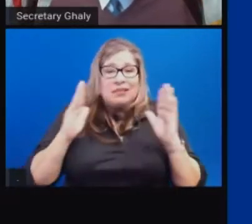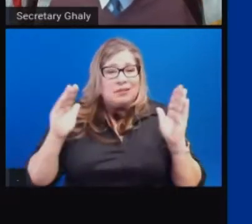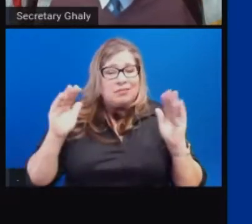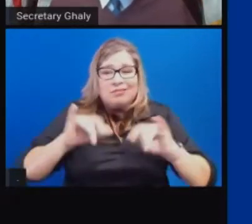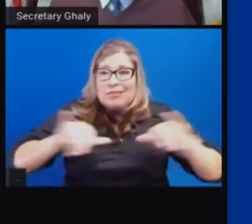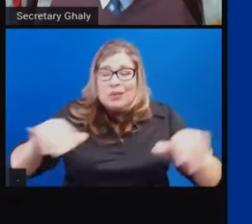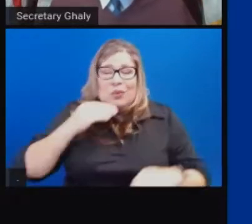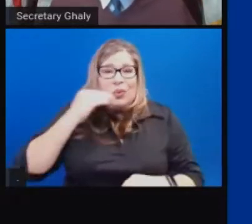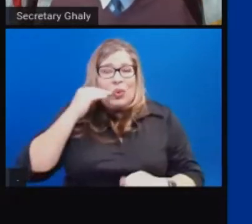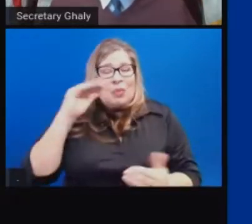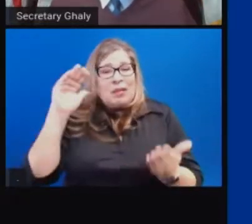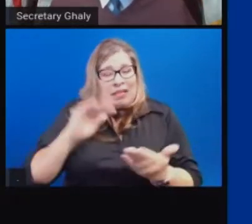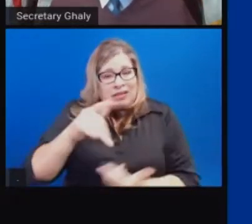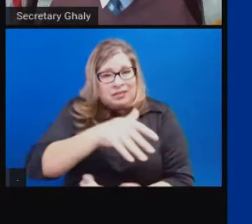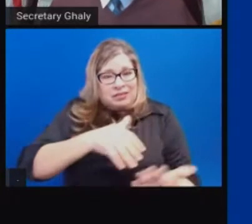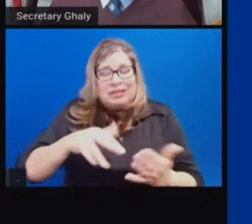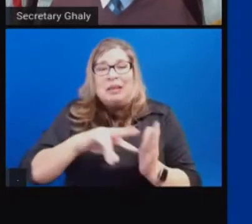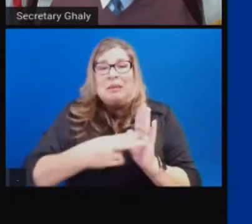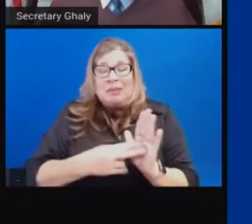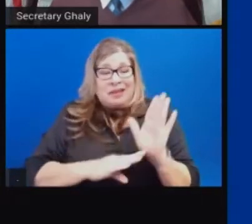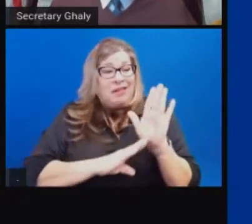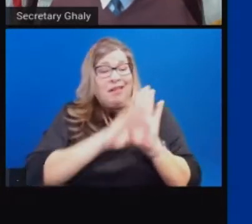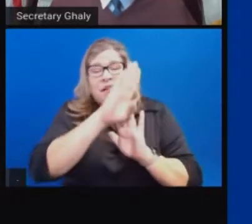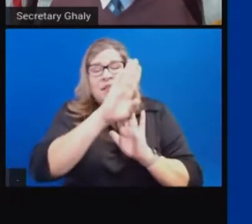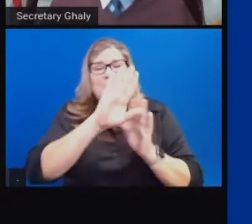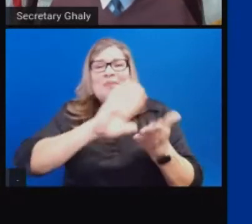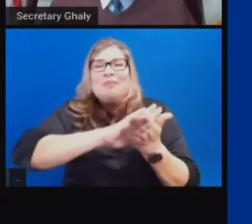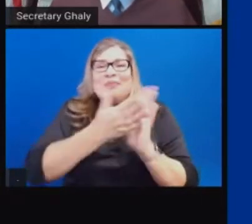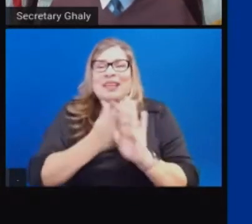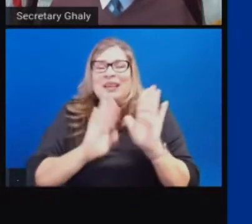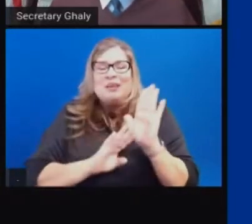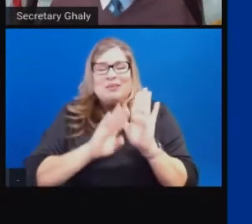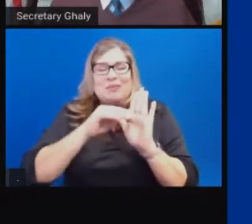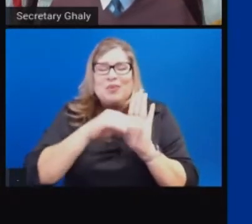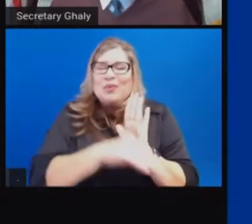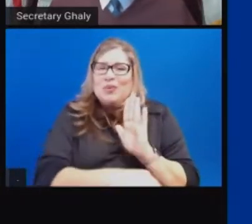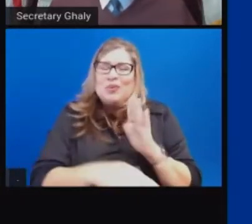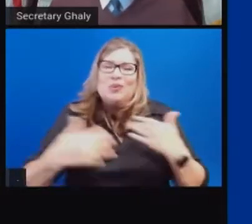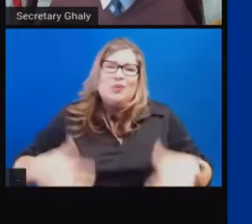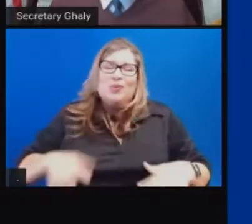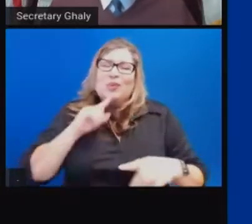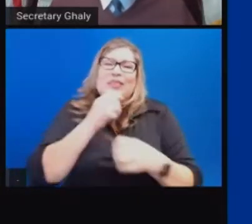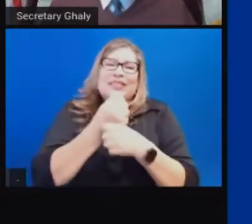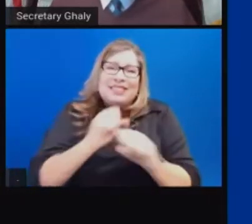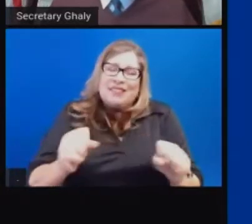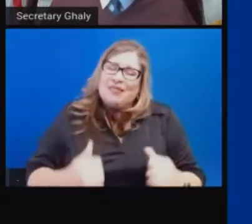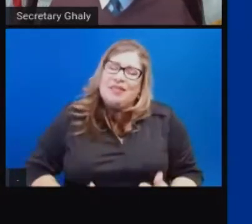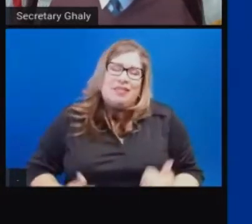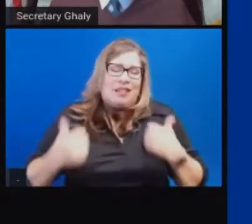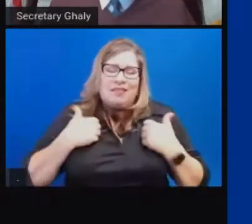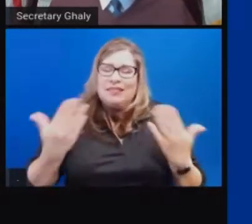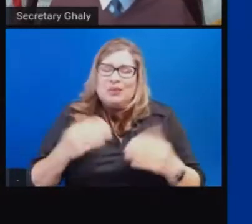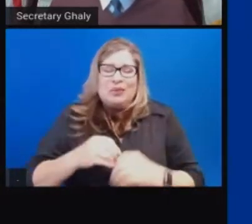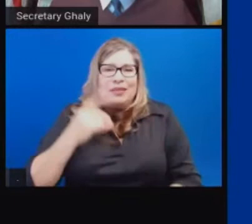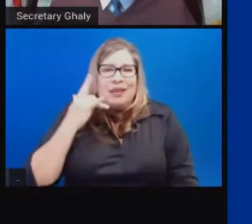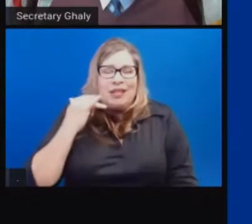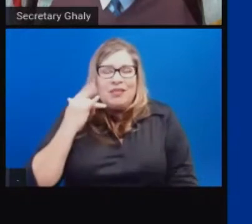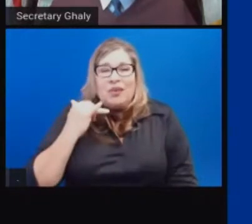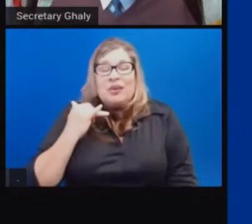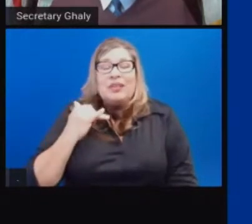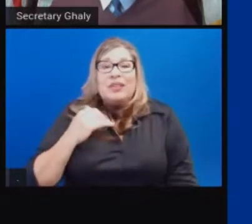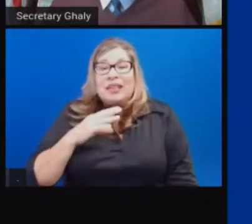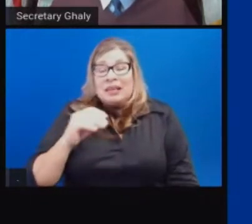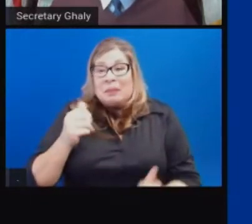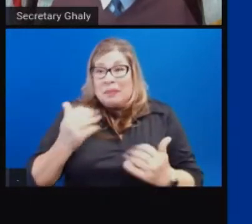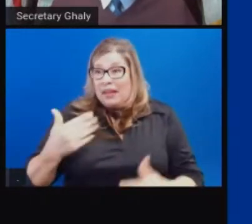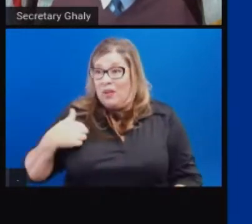not only protect our health system, but translate into real lives saved across our state. And frankly, many of our family members who are